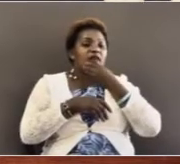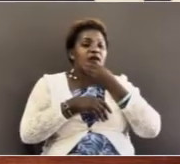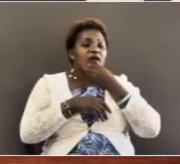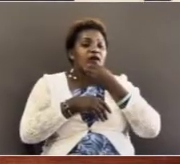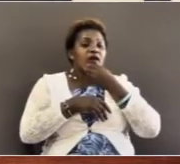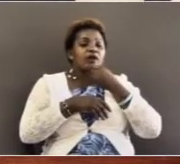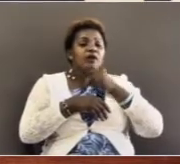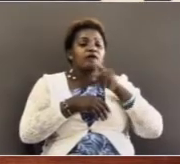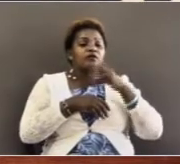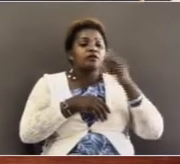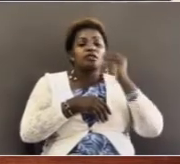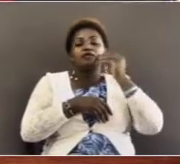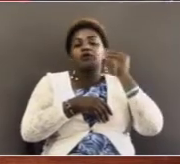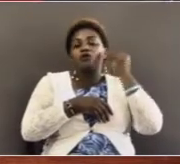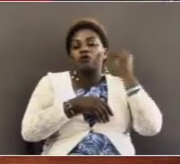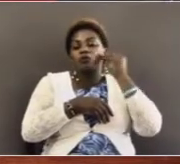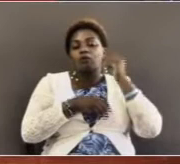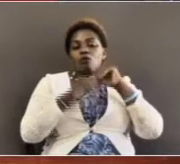and he is taking me home